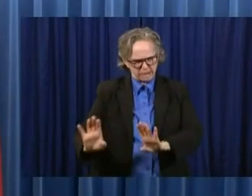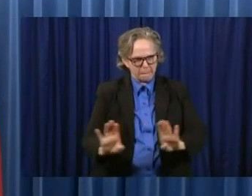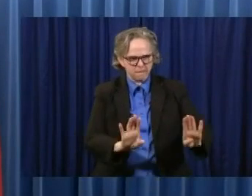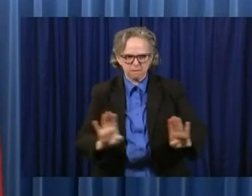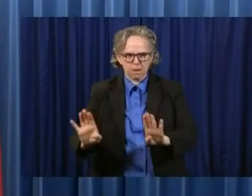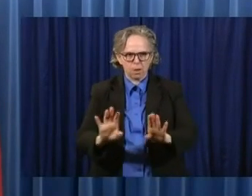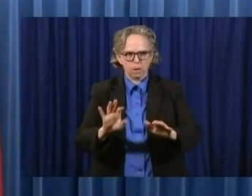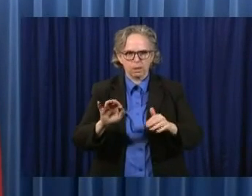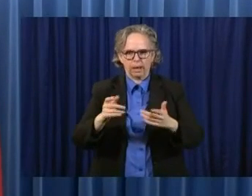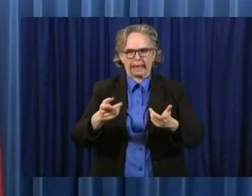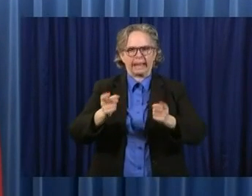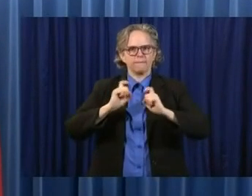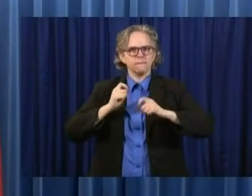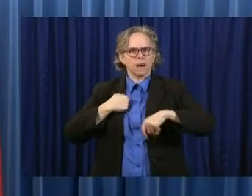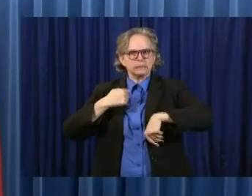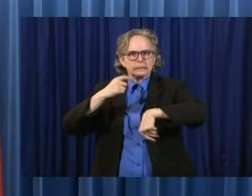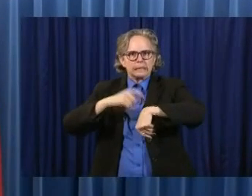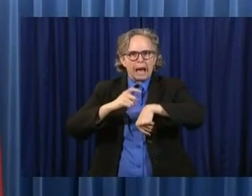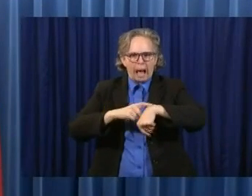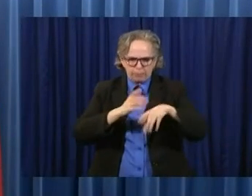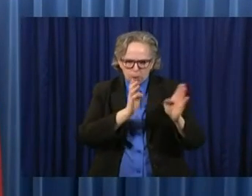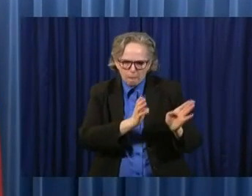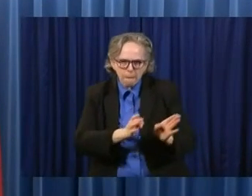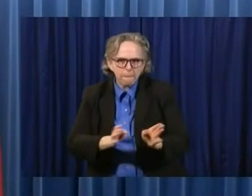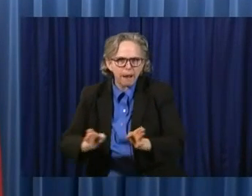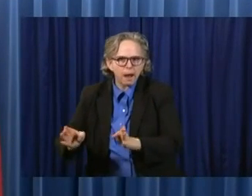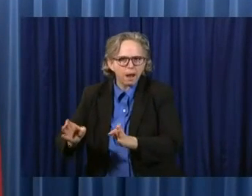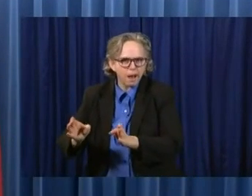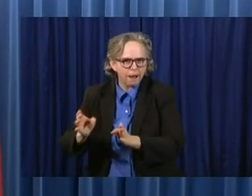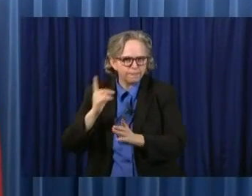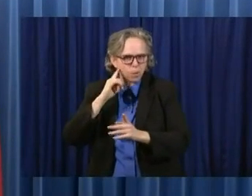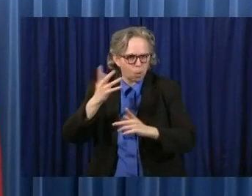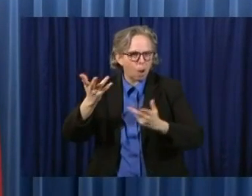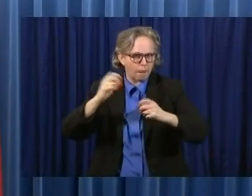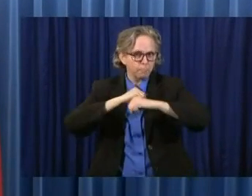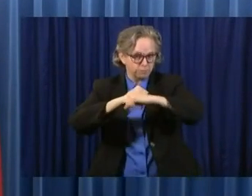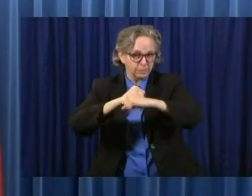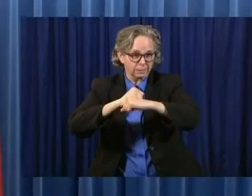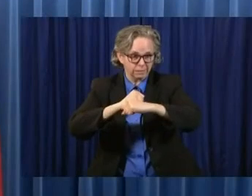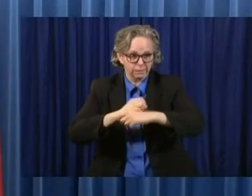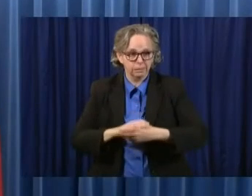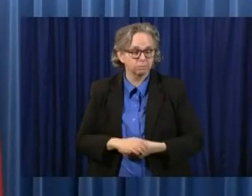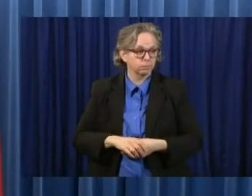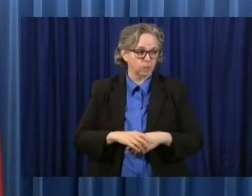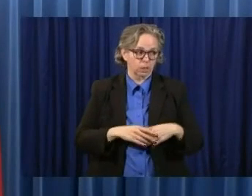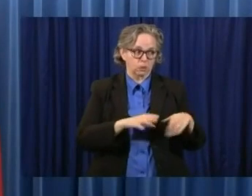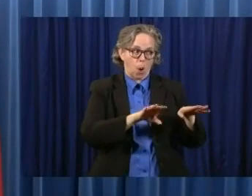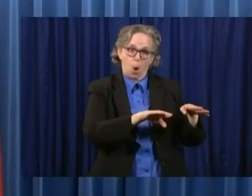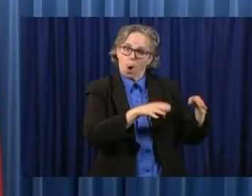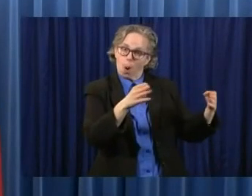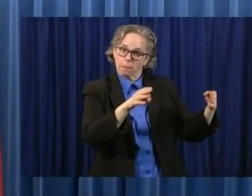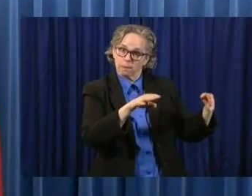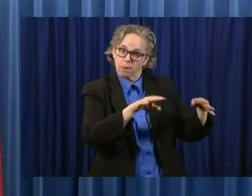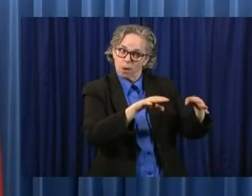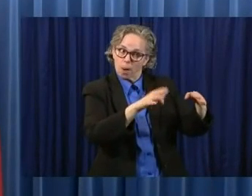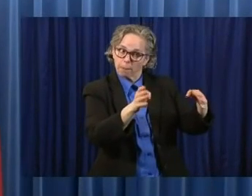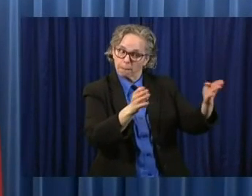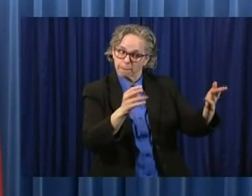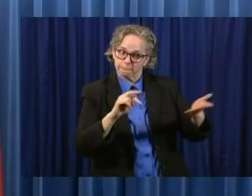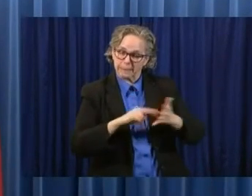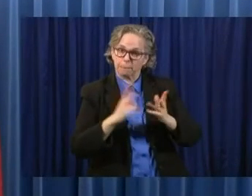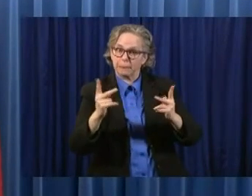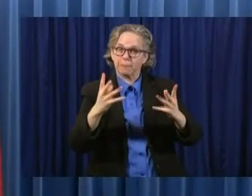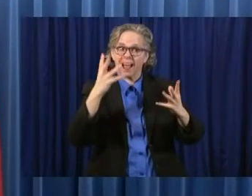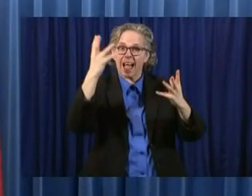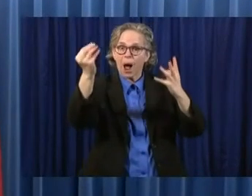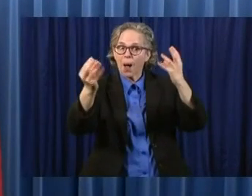as you get, there's more and more things are opened up and more and more opportunities to go out and do things. And we want people